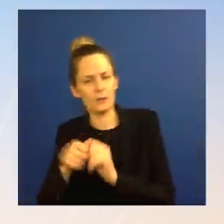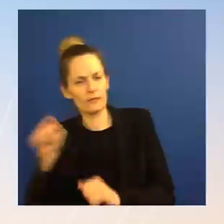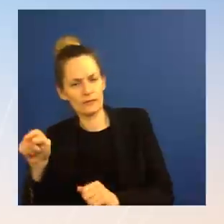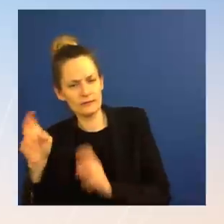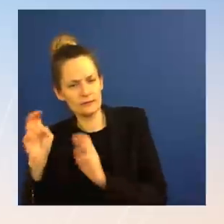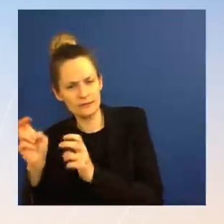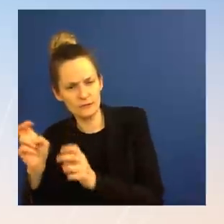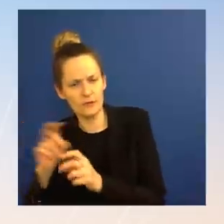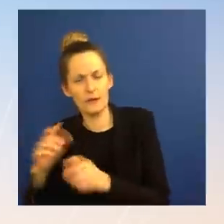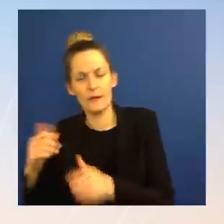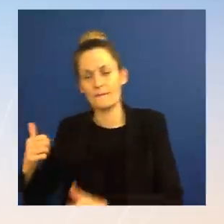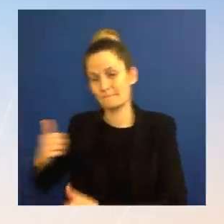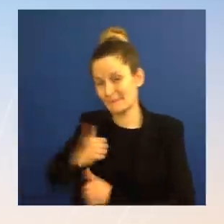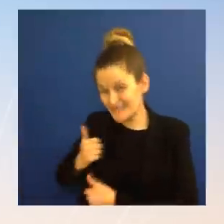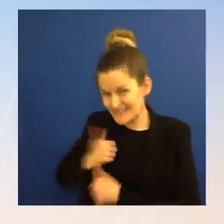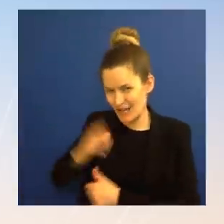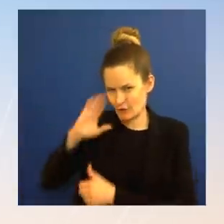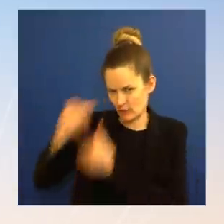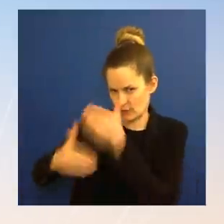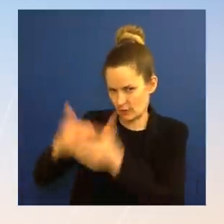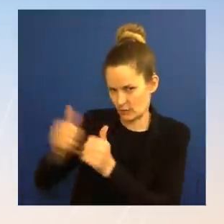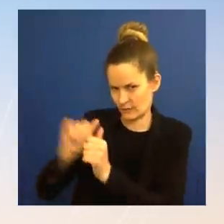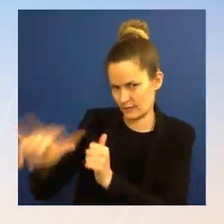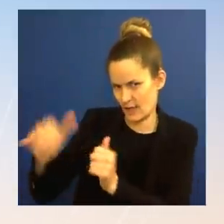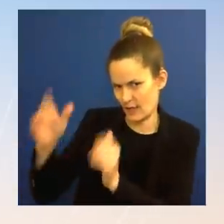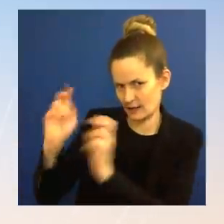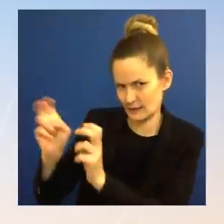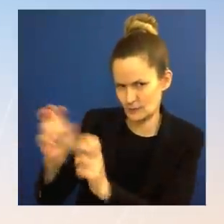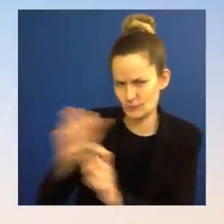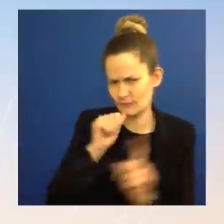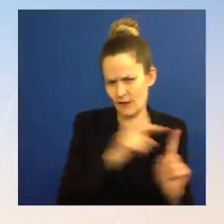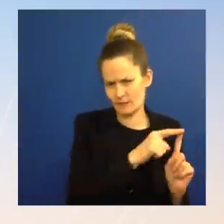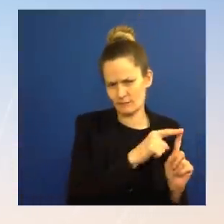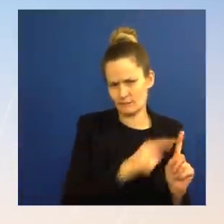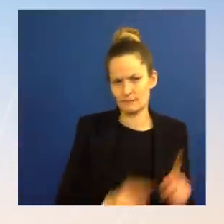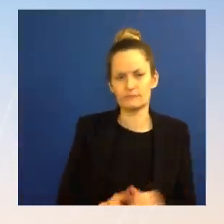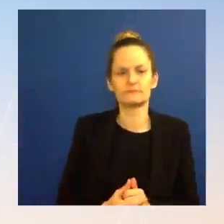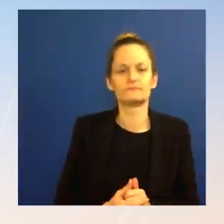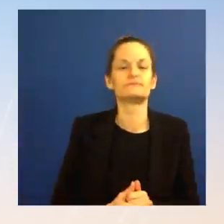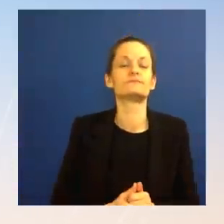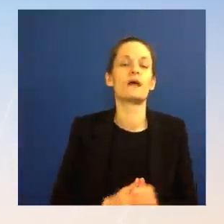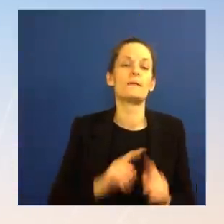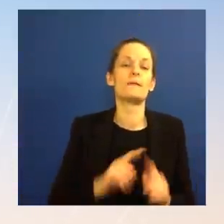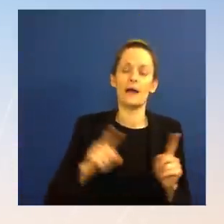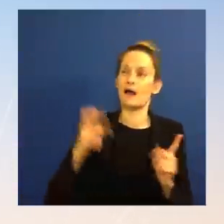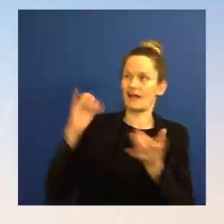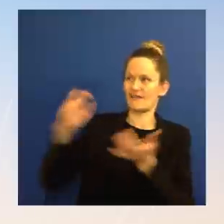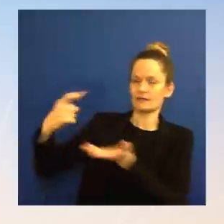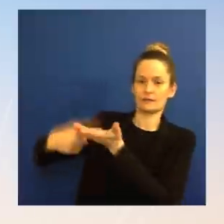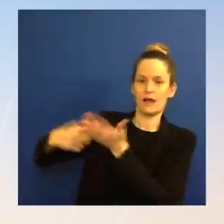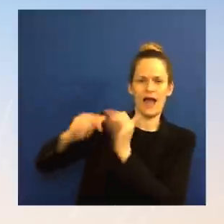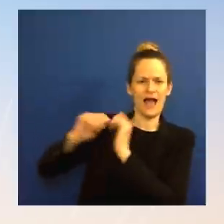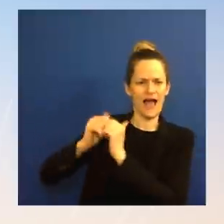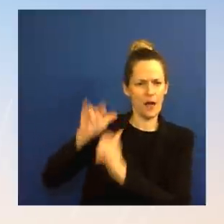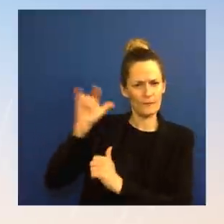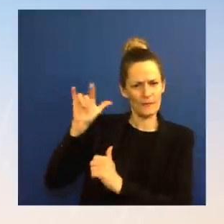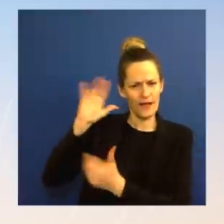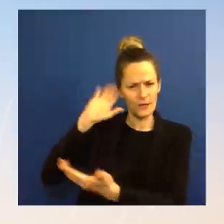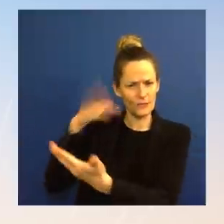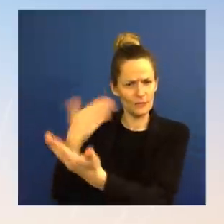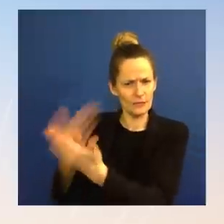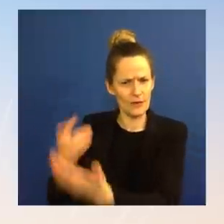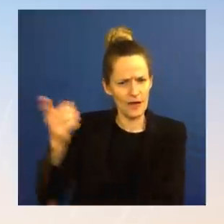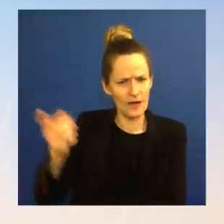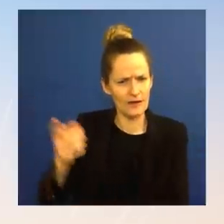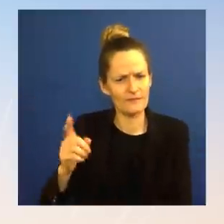mechanism for how it would be delivered. And that is the issue that is operational and we're still discussing. The it safe to say that the U.S. was caught